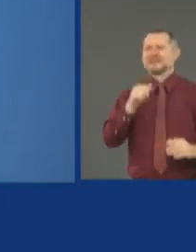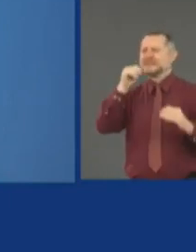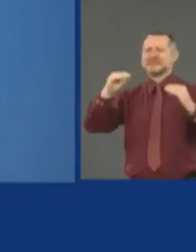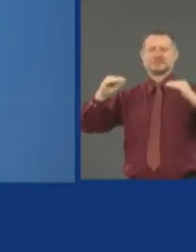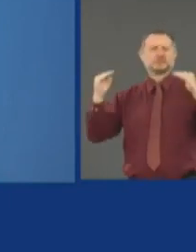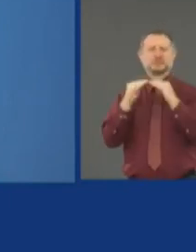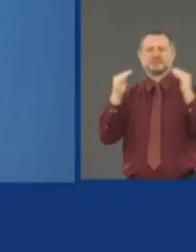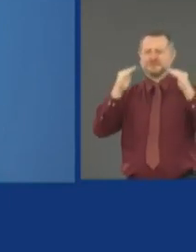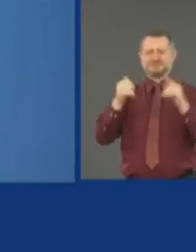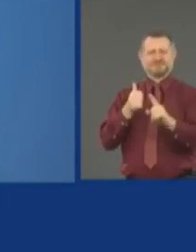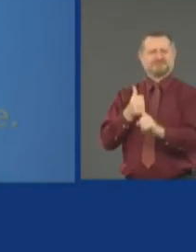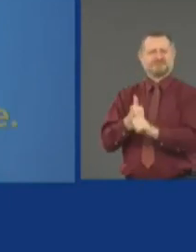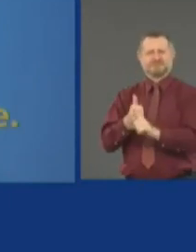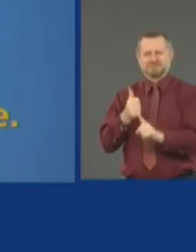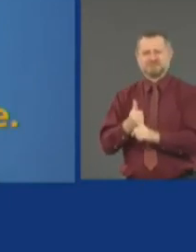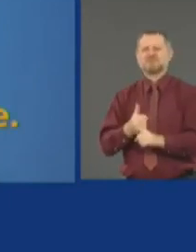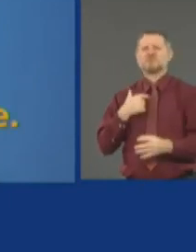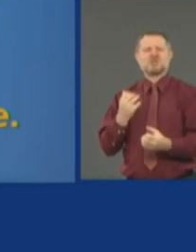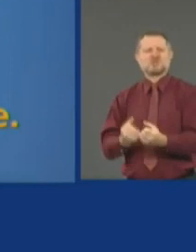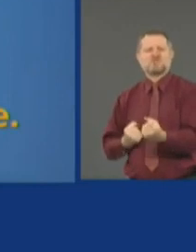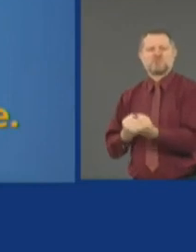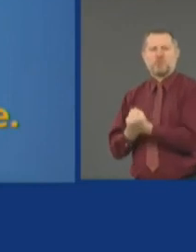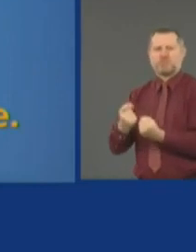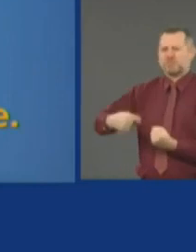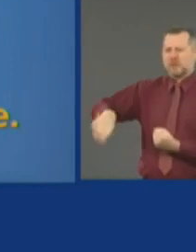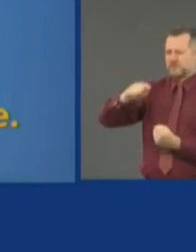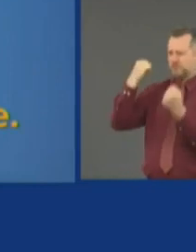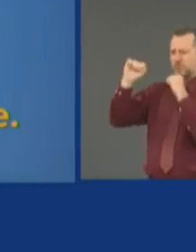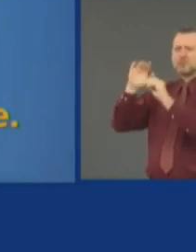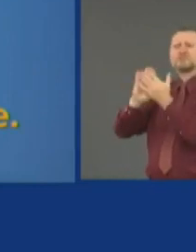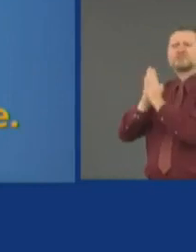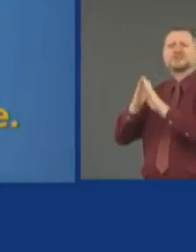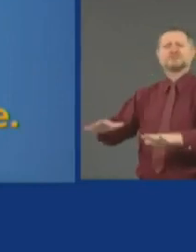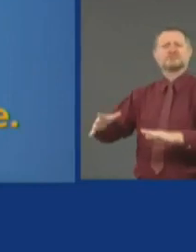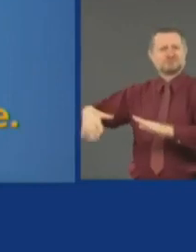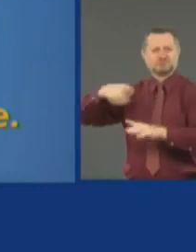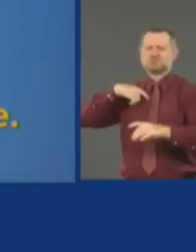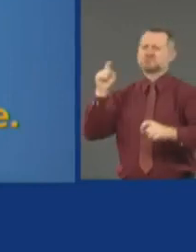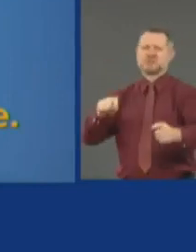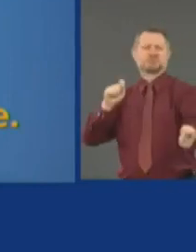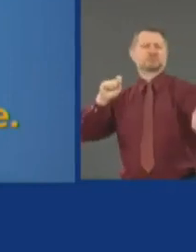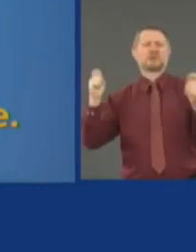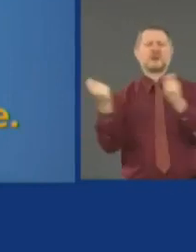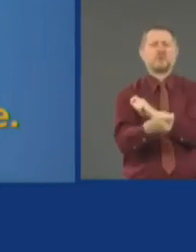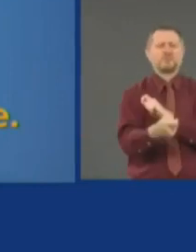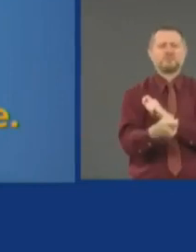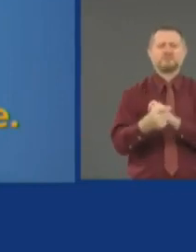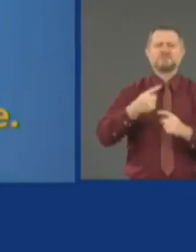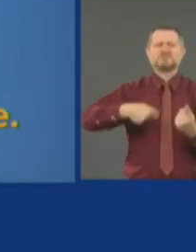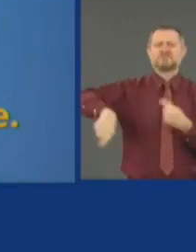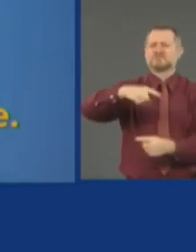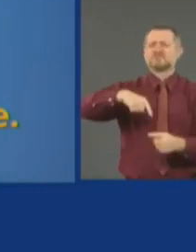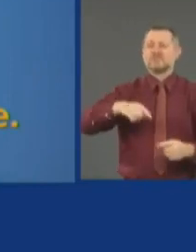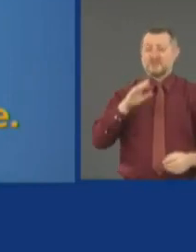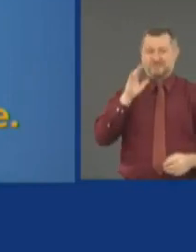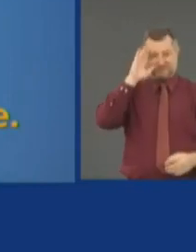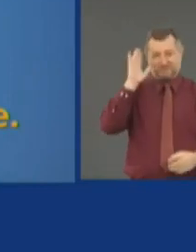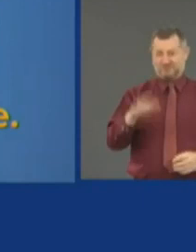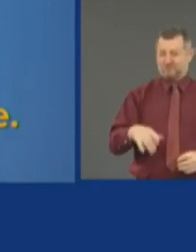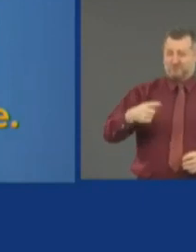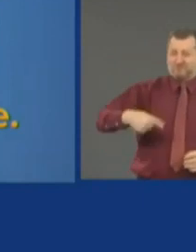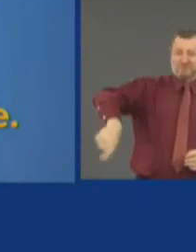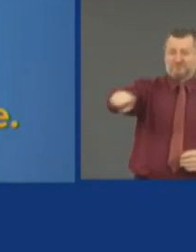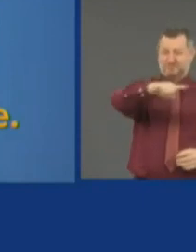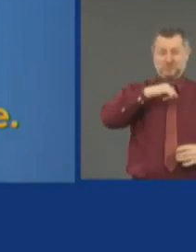point that we need meaningful reform. I also believe that change, although often necessary, is